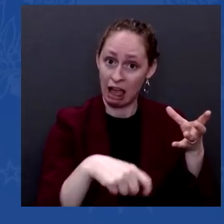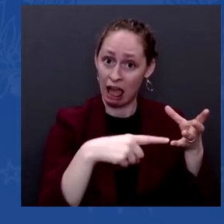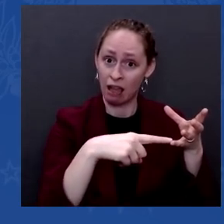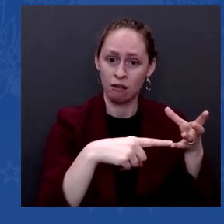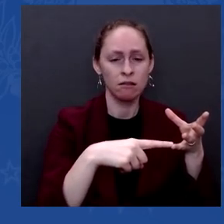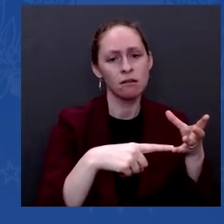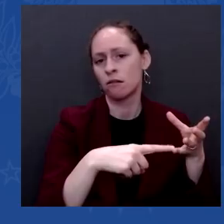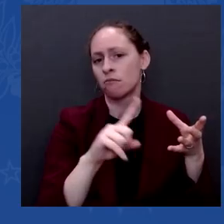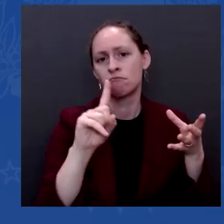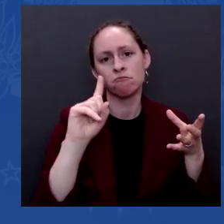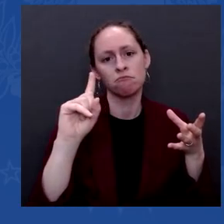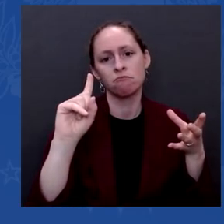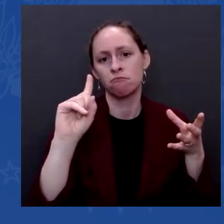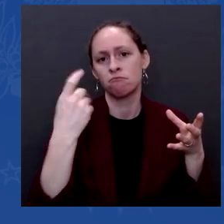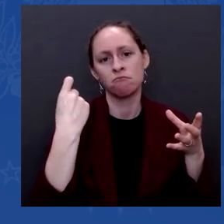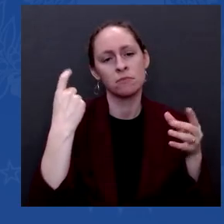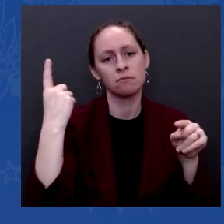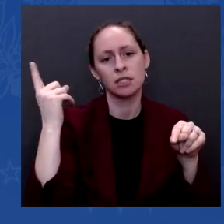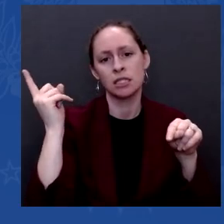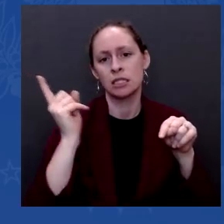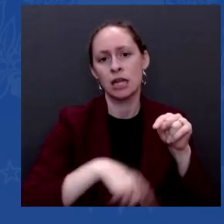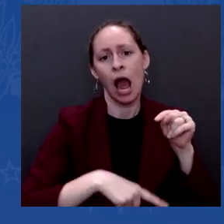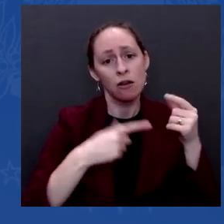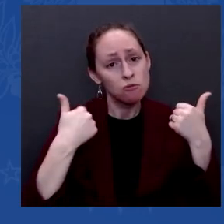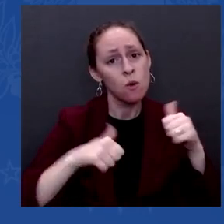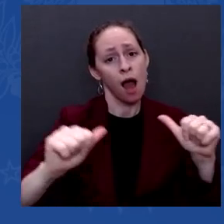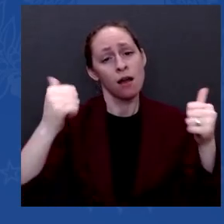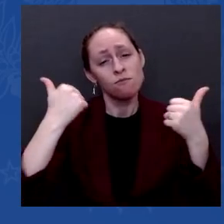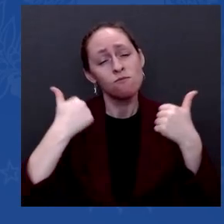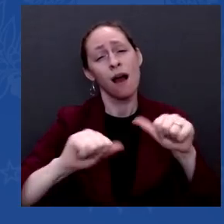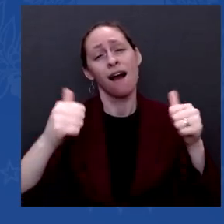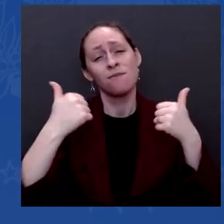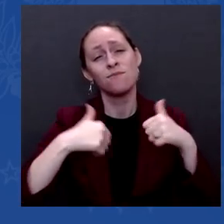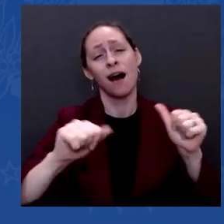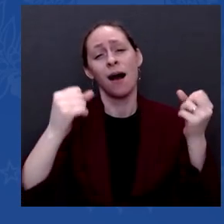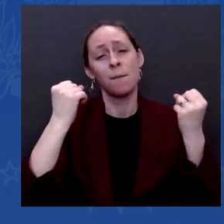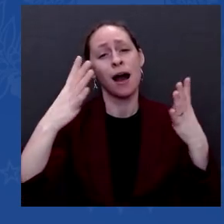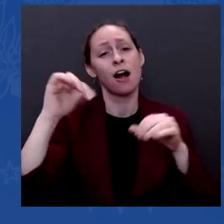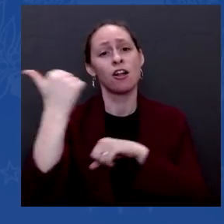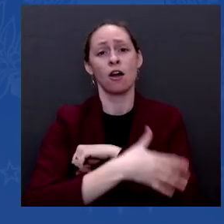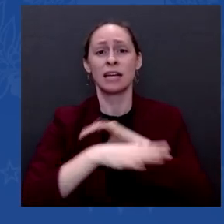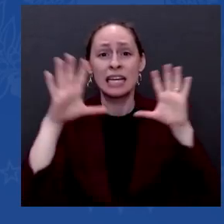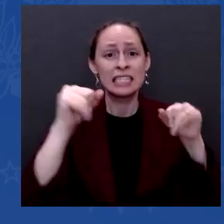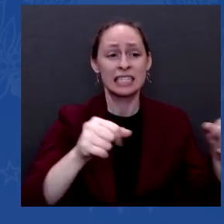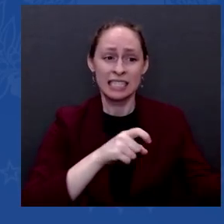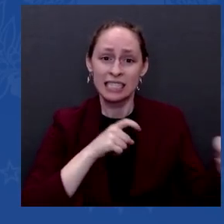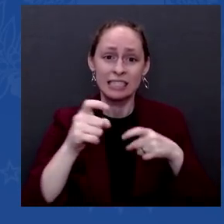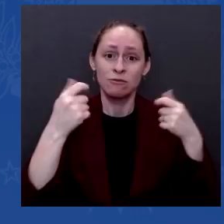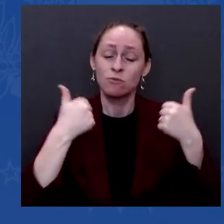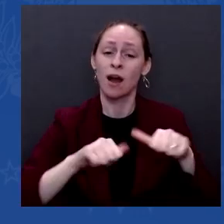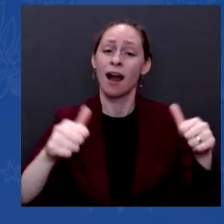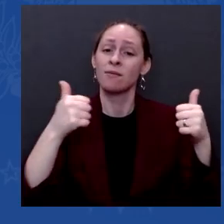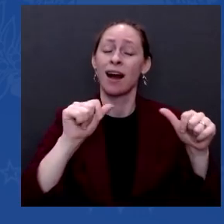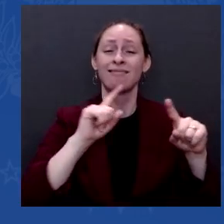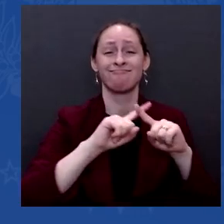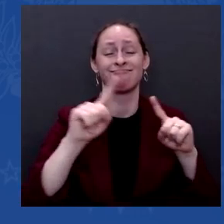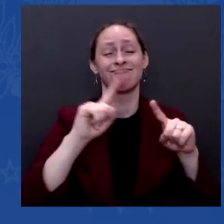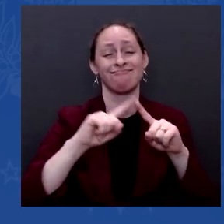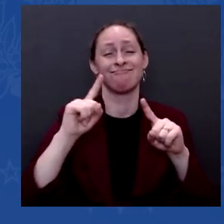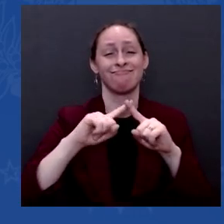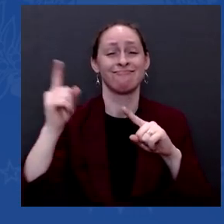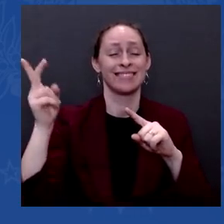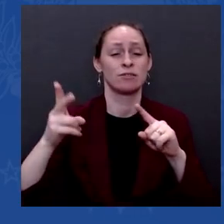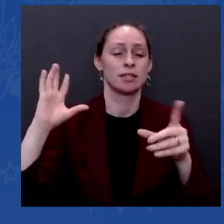It is not susceptible to unity, number one. So, the question was,